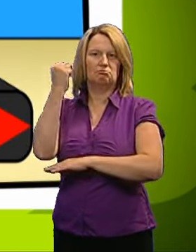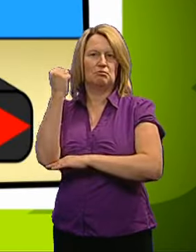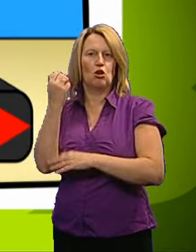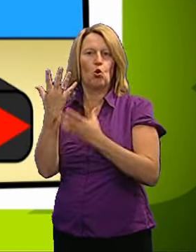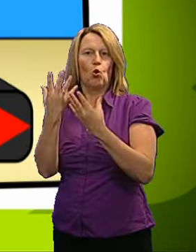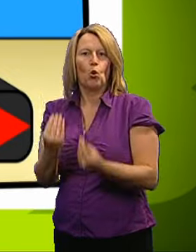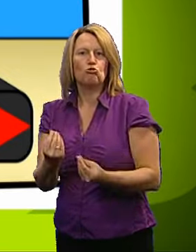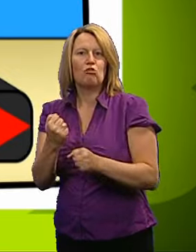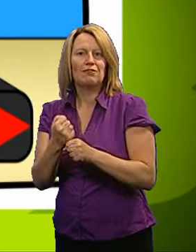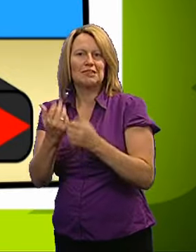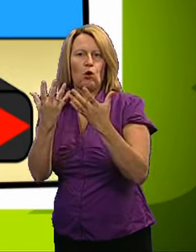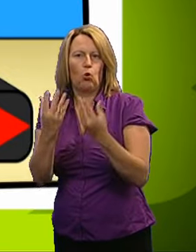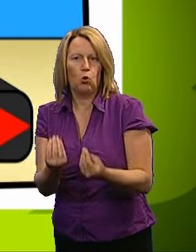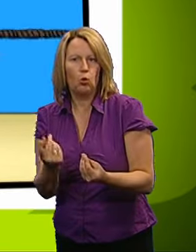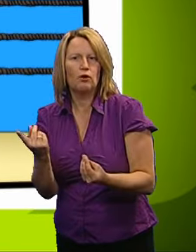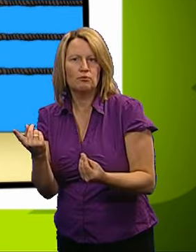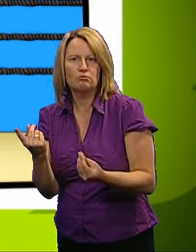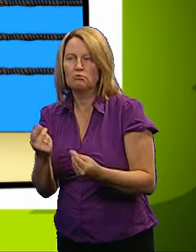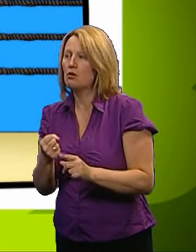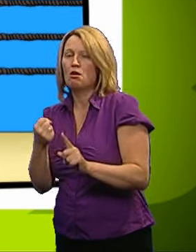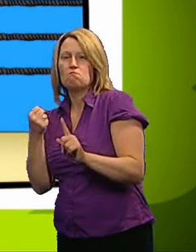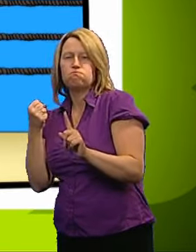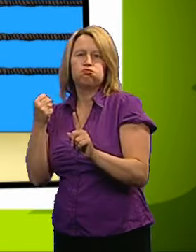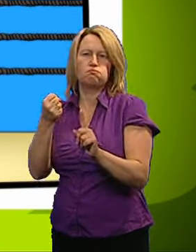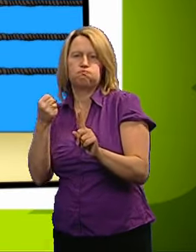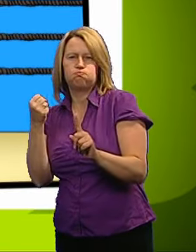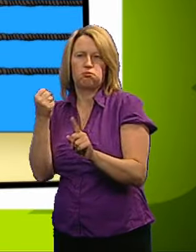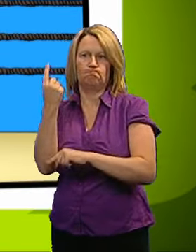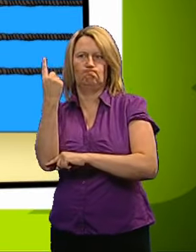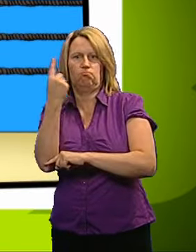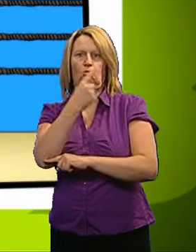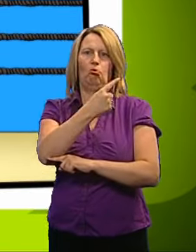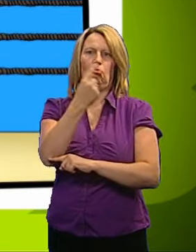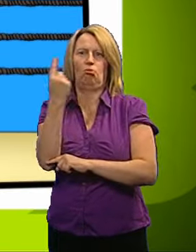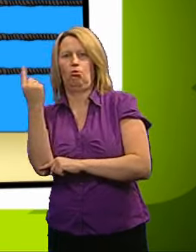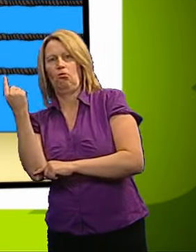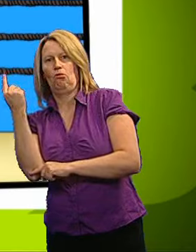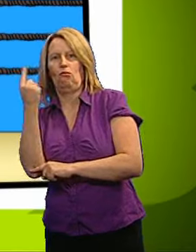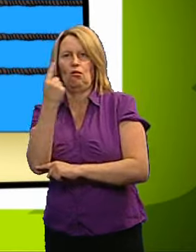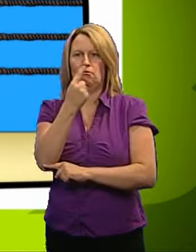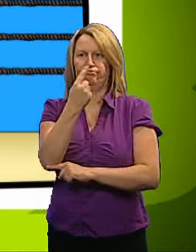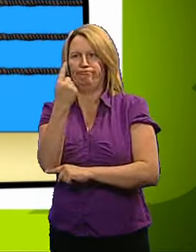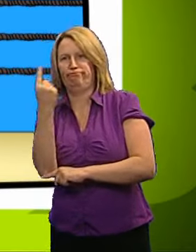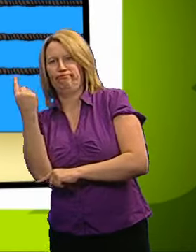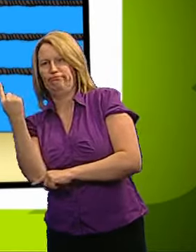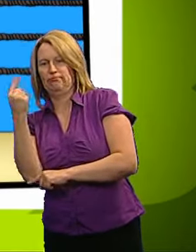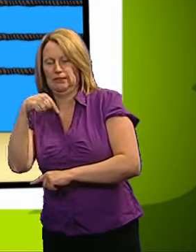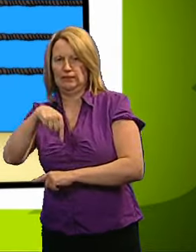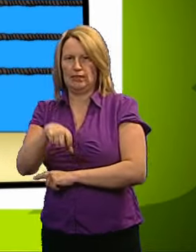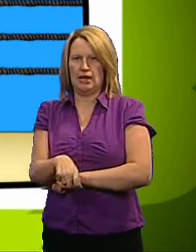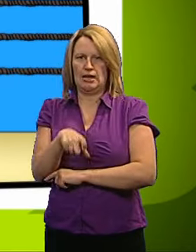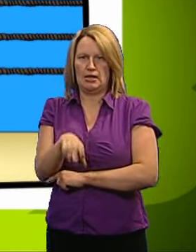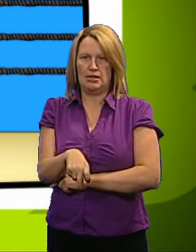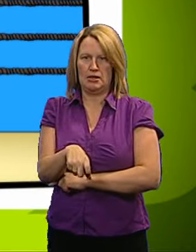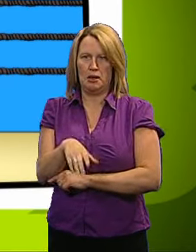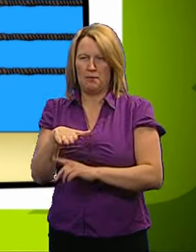of gravity and the width of its base. For our punchback to keep upright, its center of gravity must stay directly above its base. If the